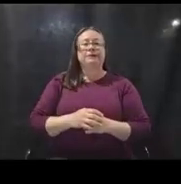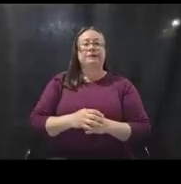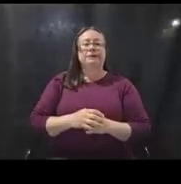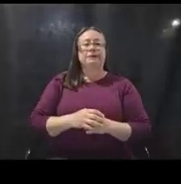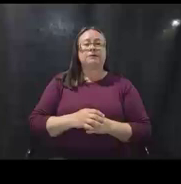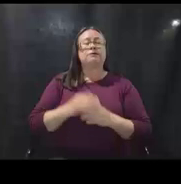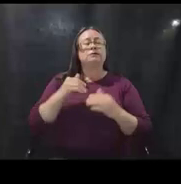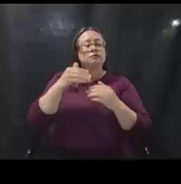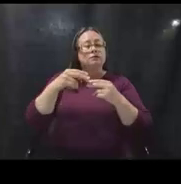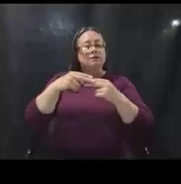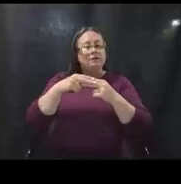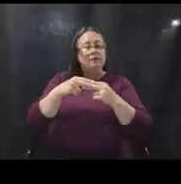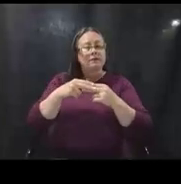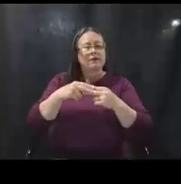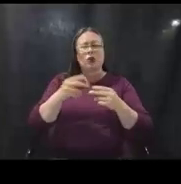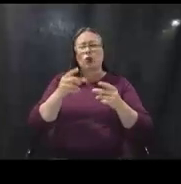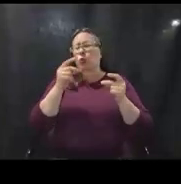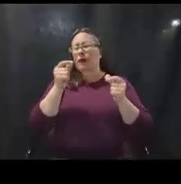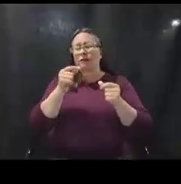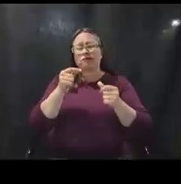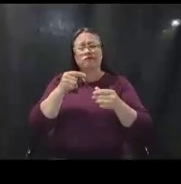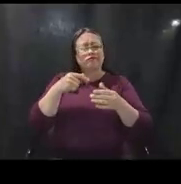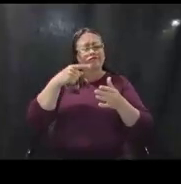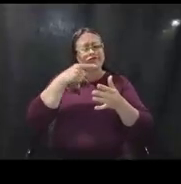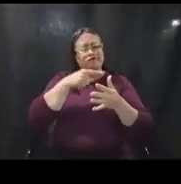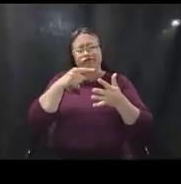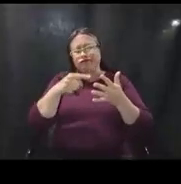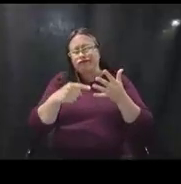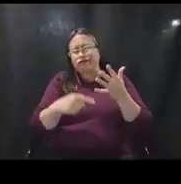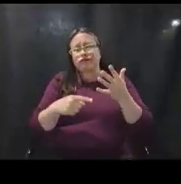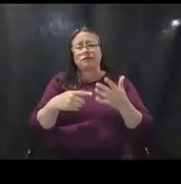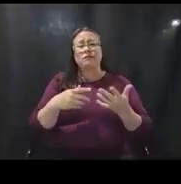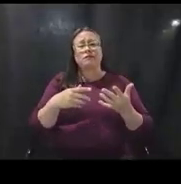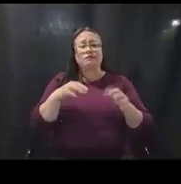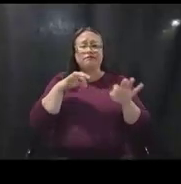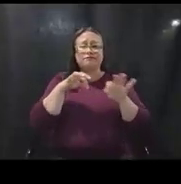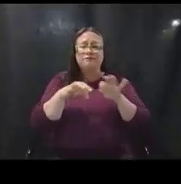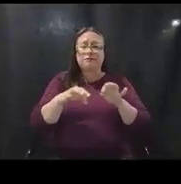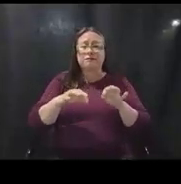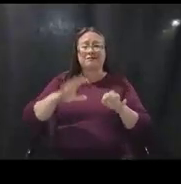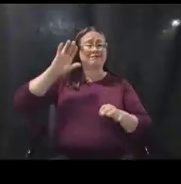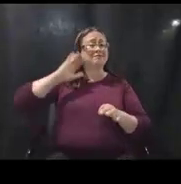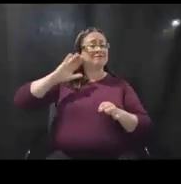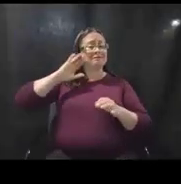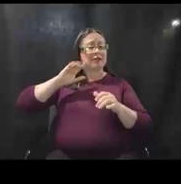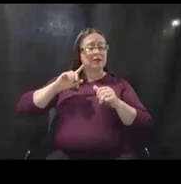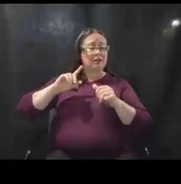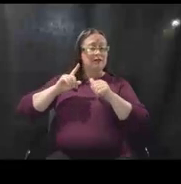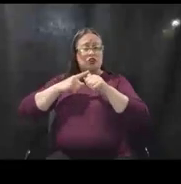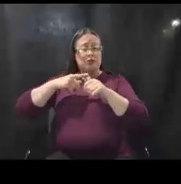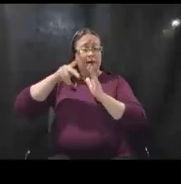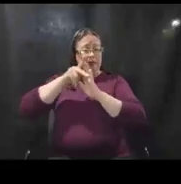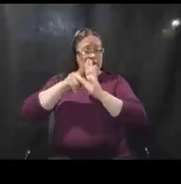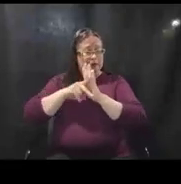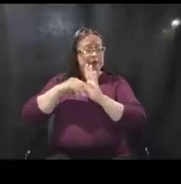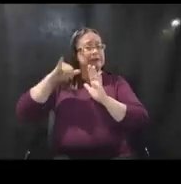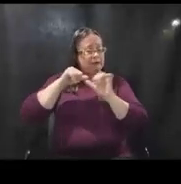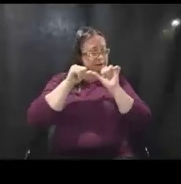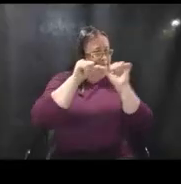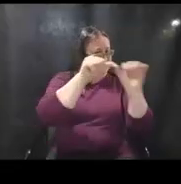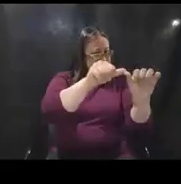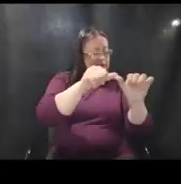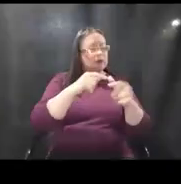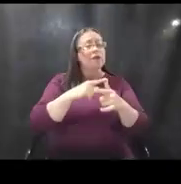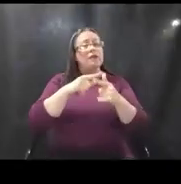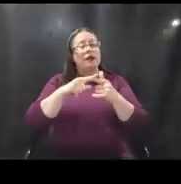Um, so we'll just quickly go over what the, uh, what the original policy covered, uh, which is still in effect. And then we'll